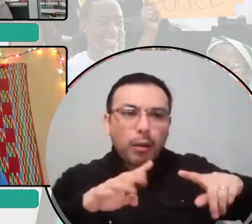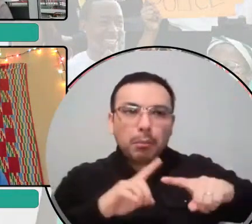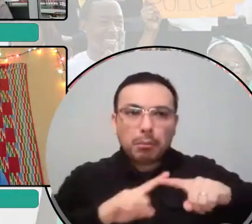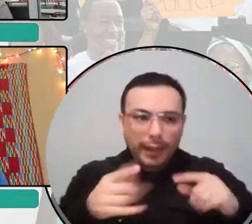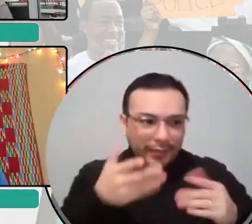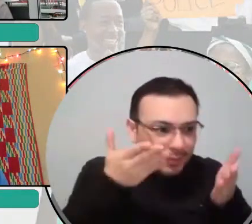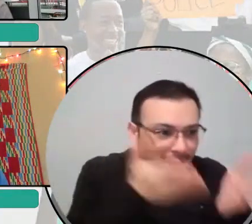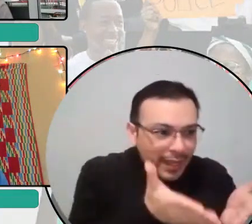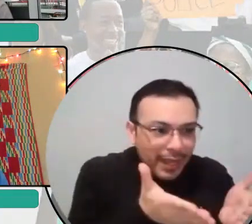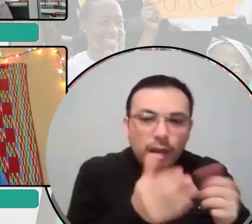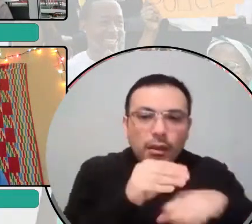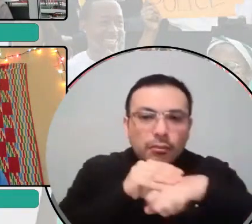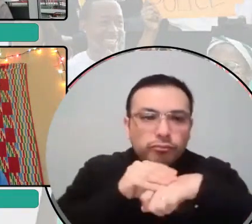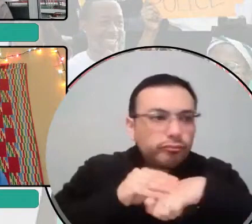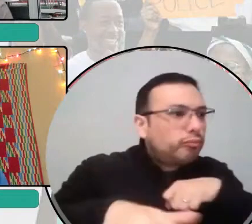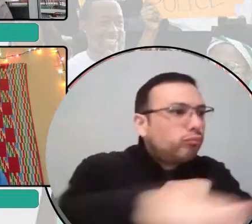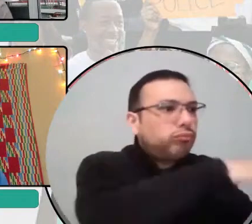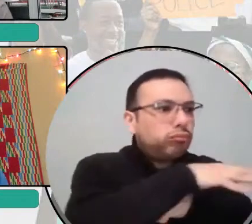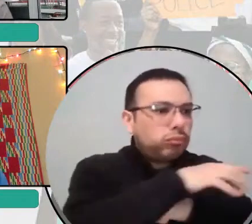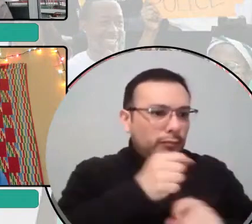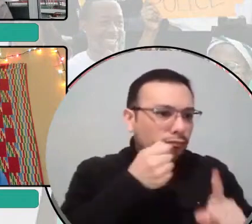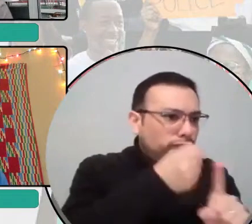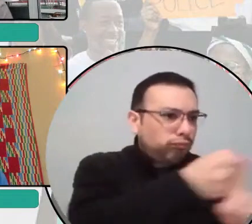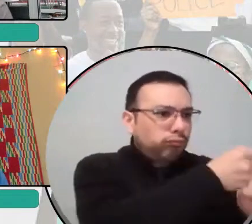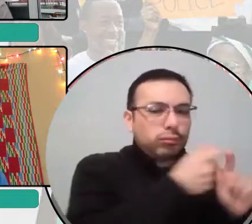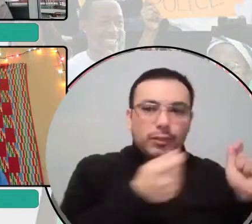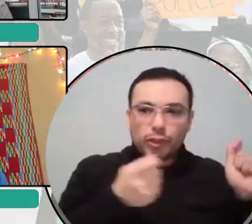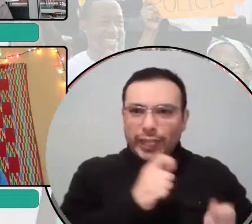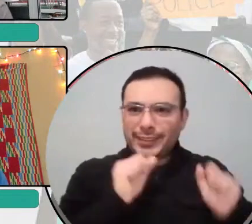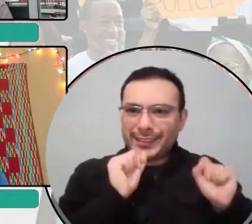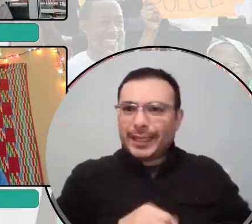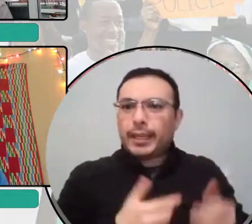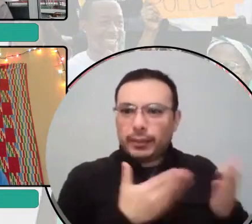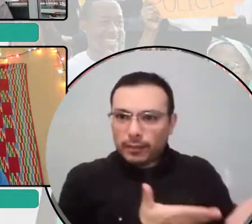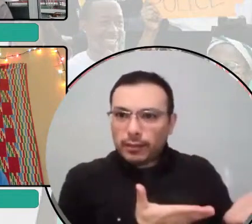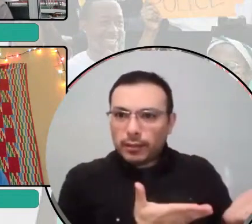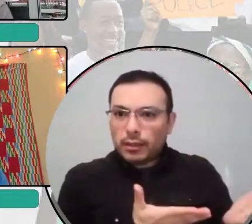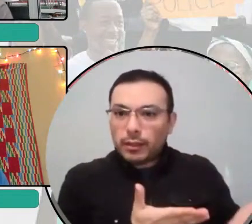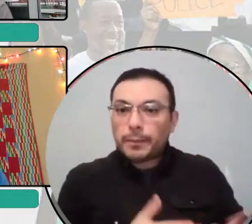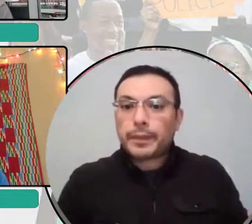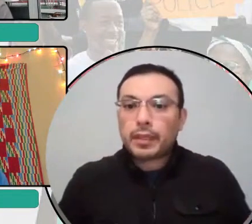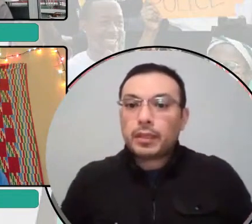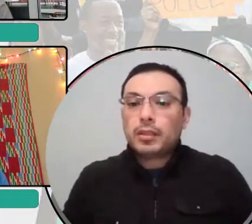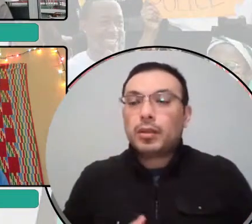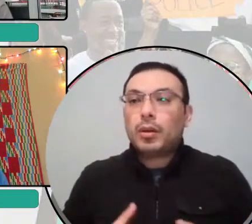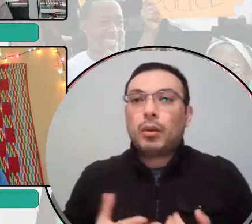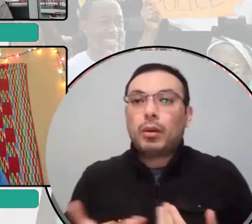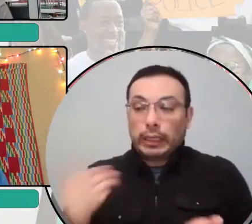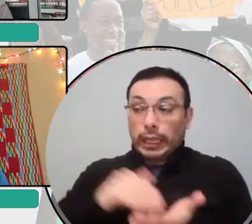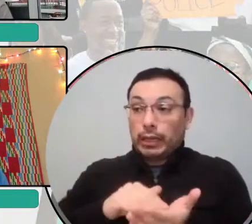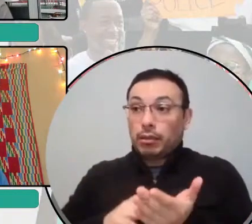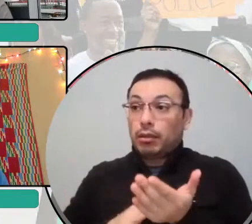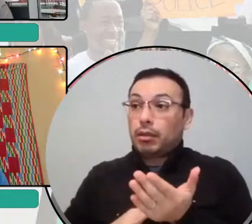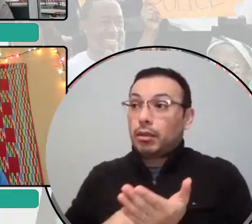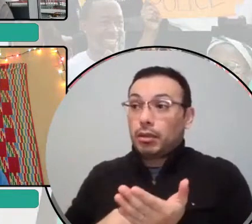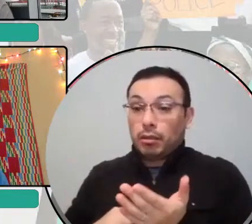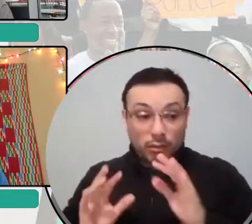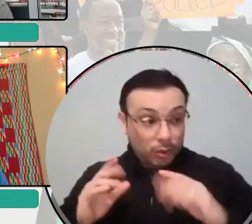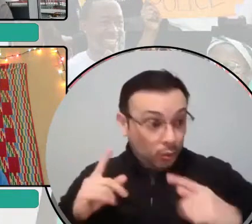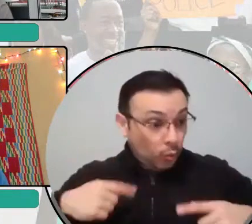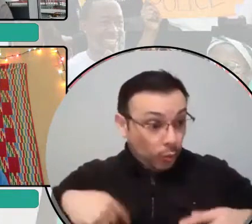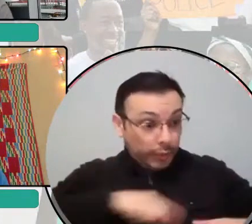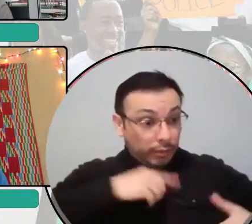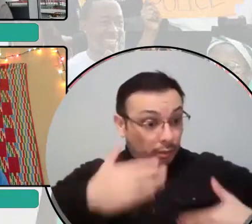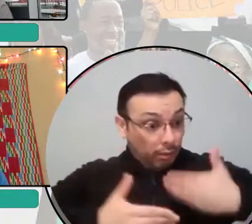to me, this kind of debate, the, you know, once we open up that question, is this getting us where we're going or is this just them handing us